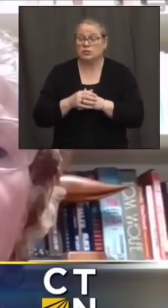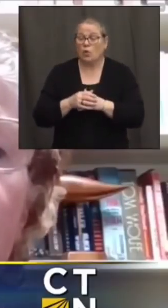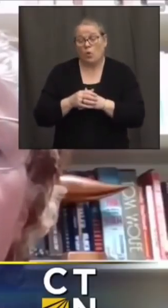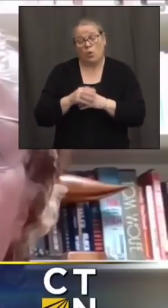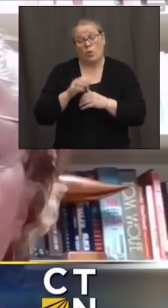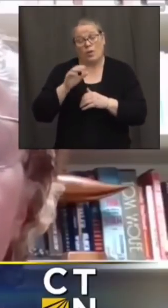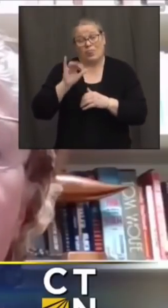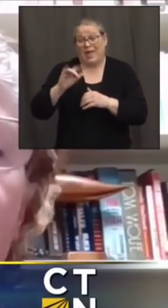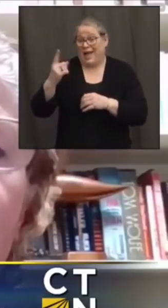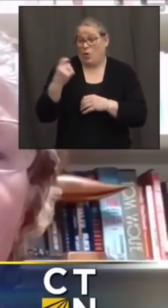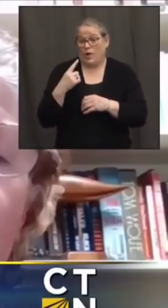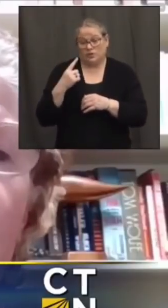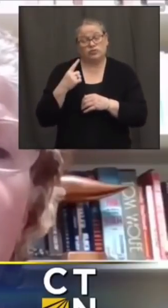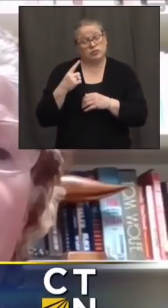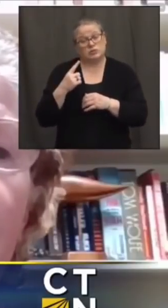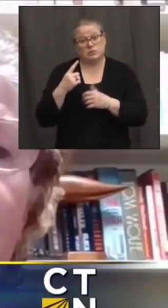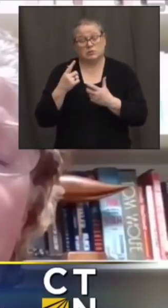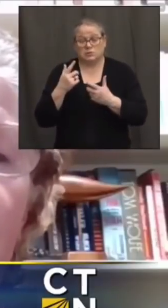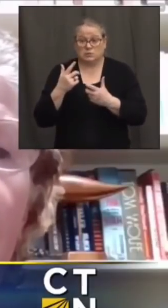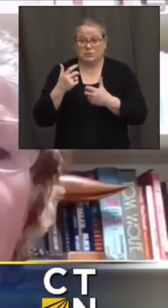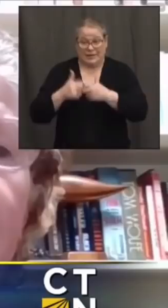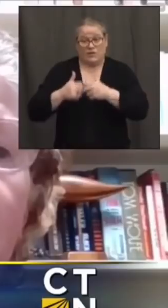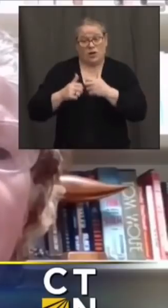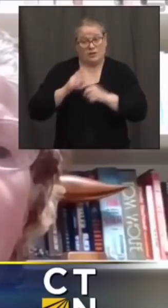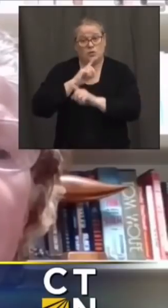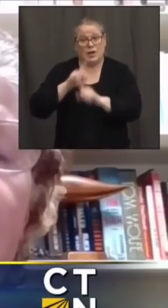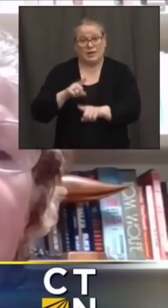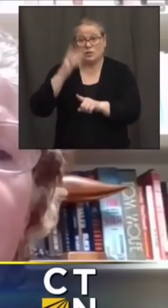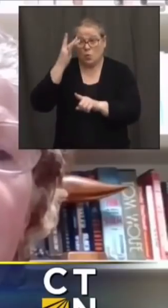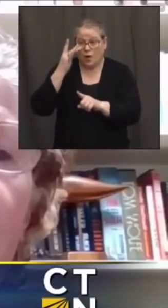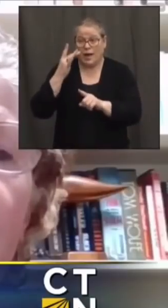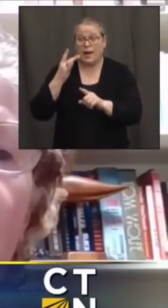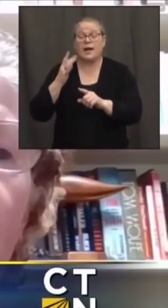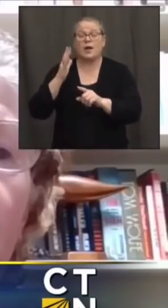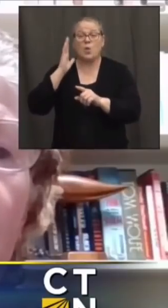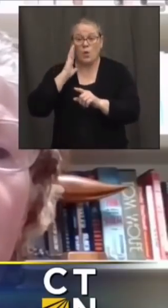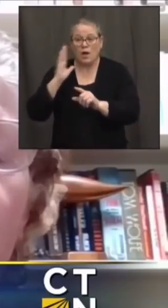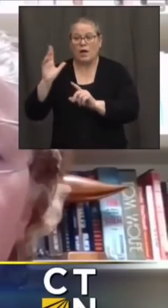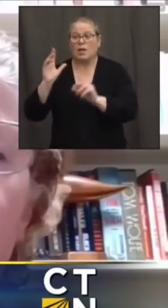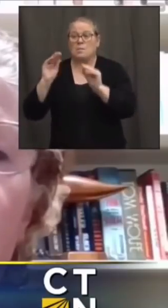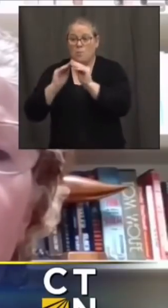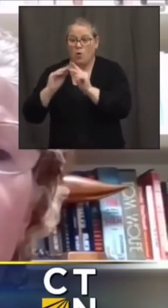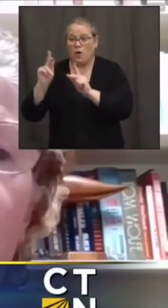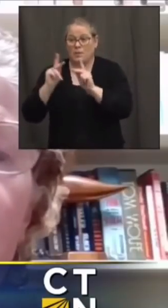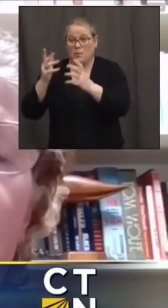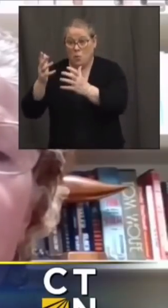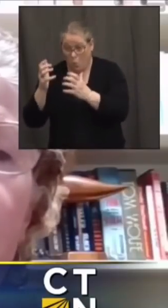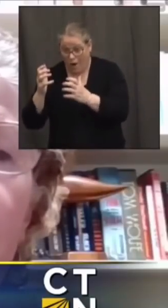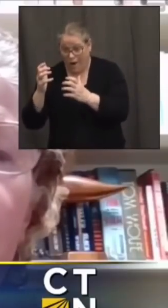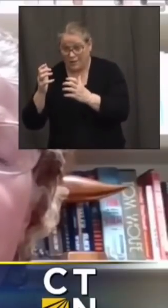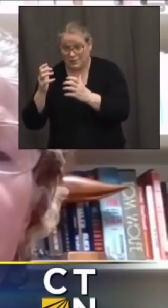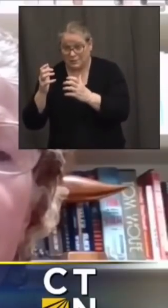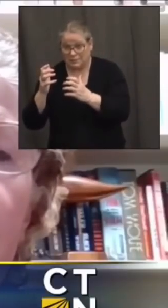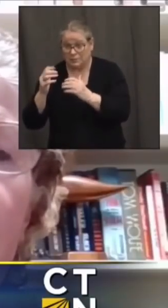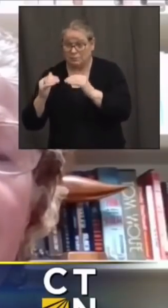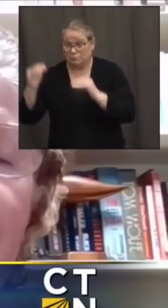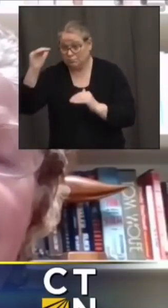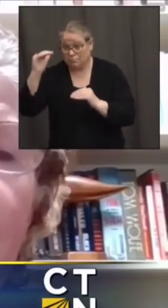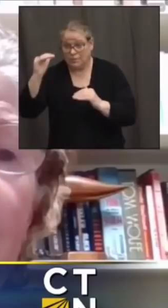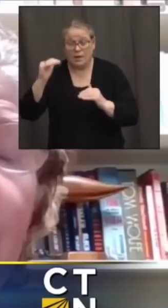to answer given that we have more demand and we're going to have supply so uh you know we'll be uh